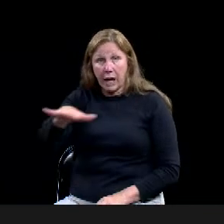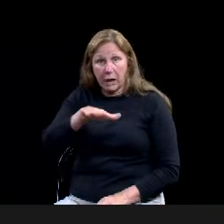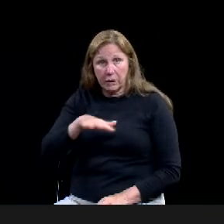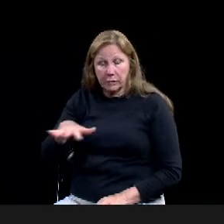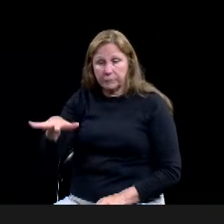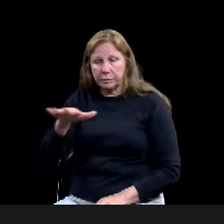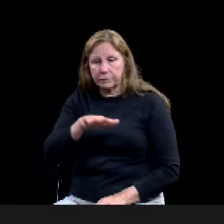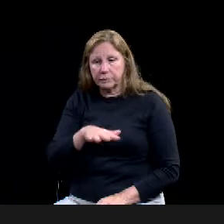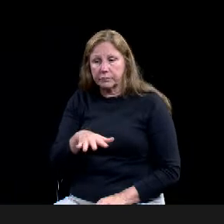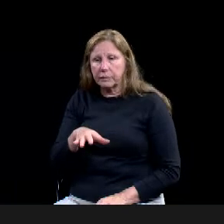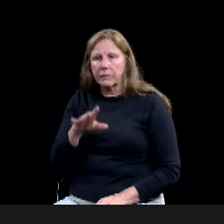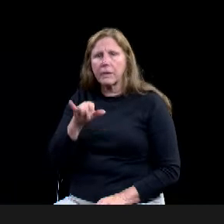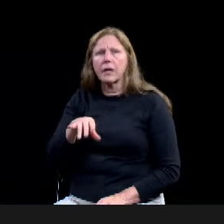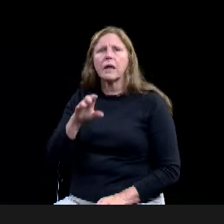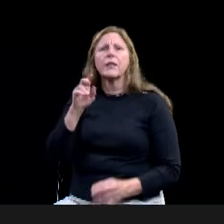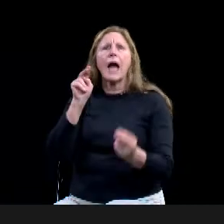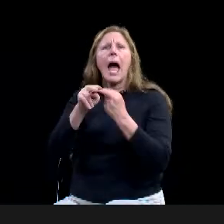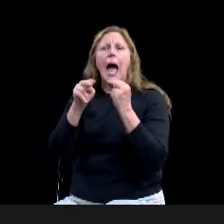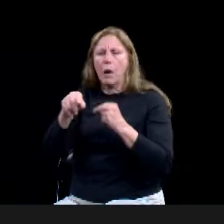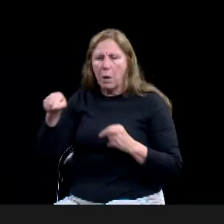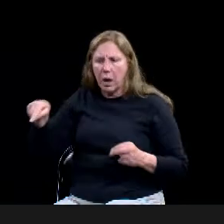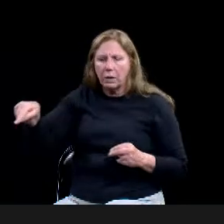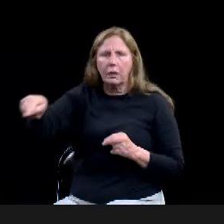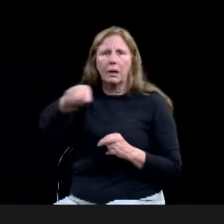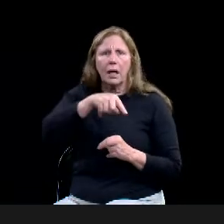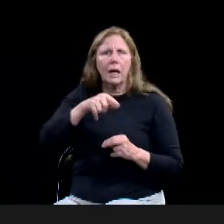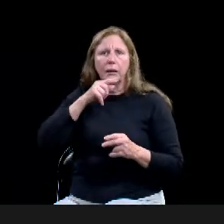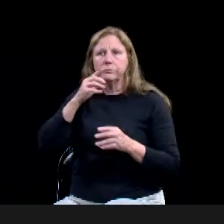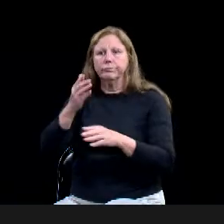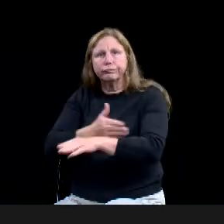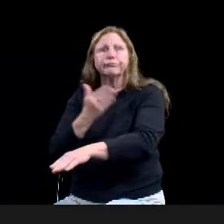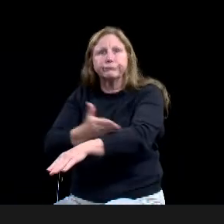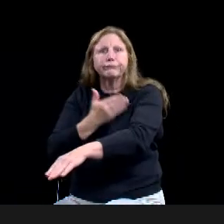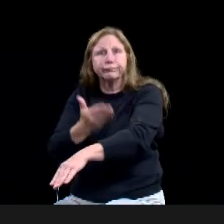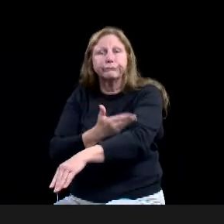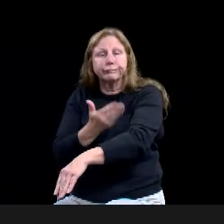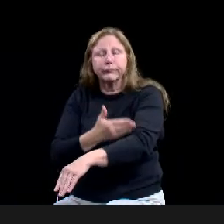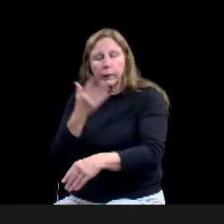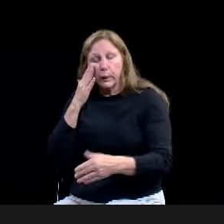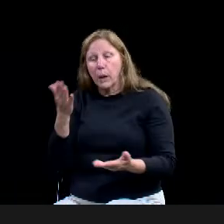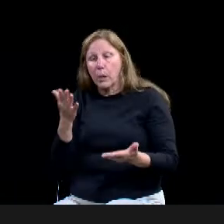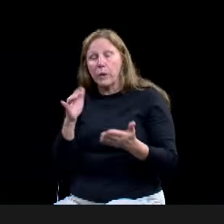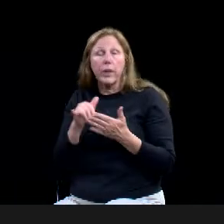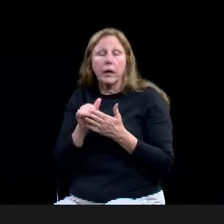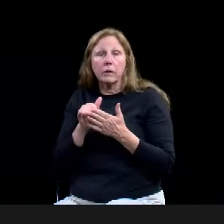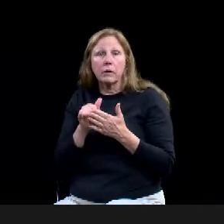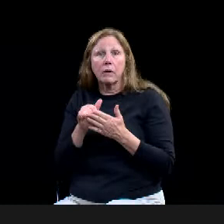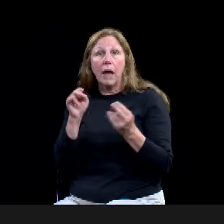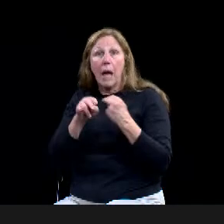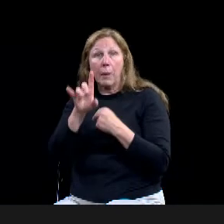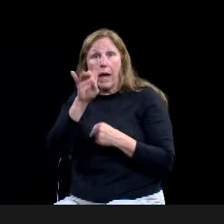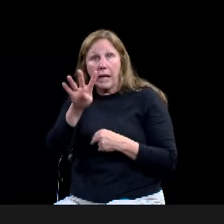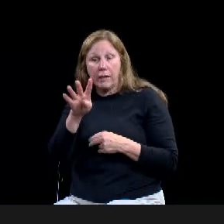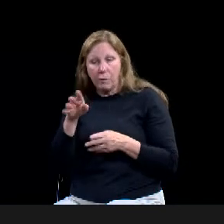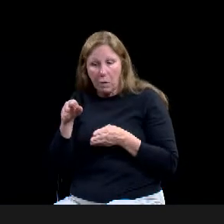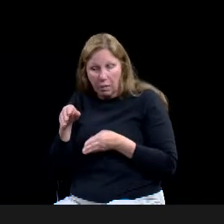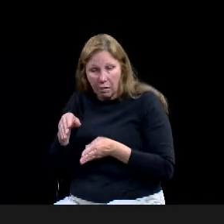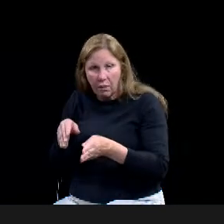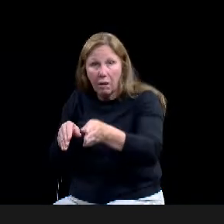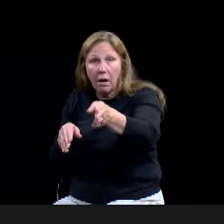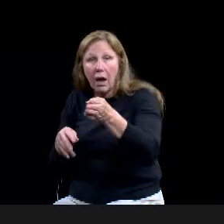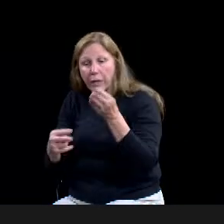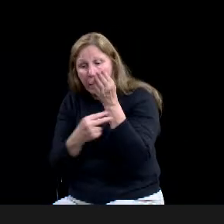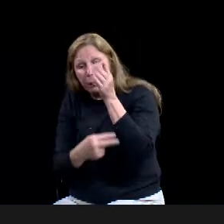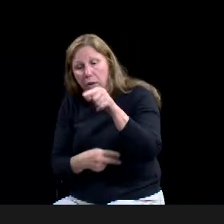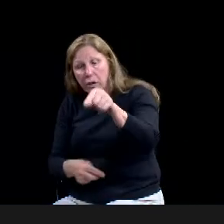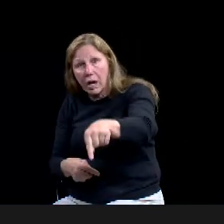highway 84 corridor and that bridge section are going to have to be replaced. And the plan through the corridor study is to take all that back down the